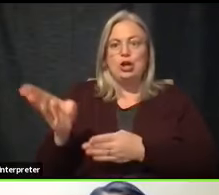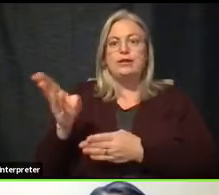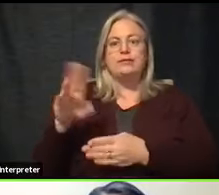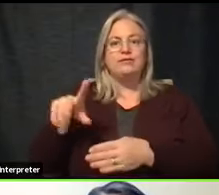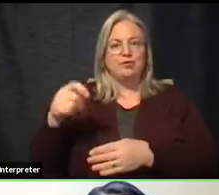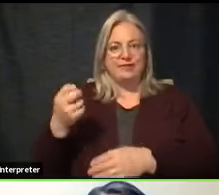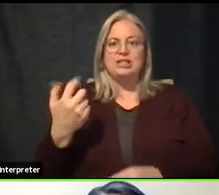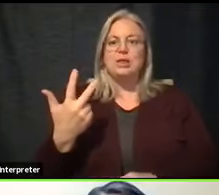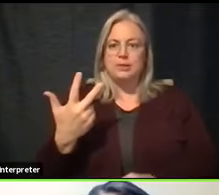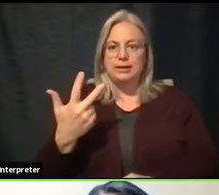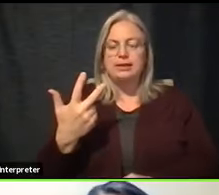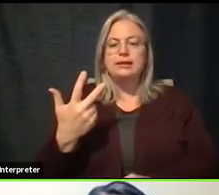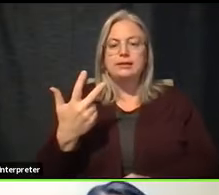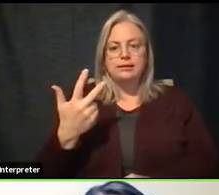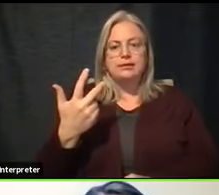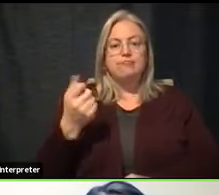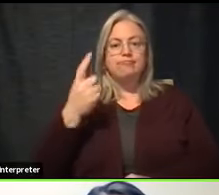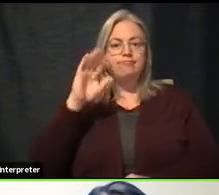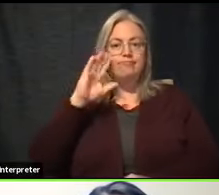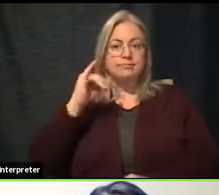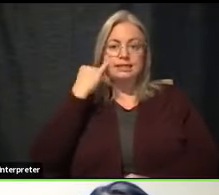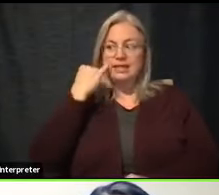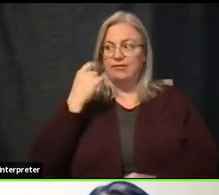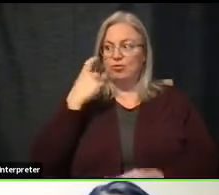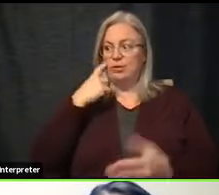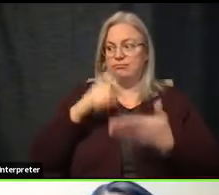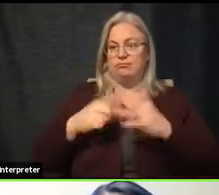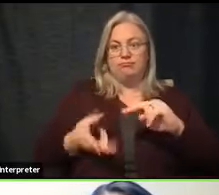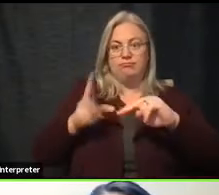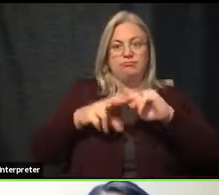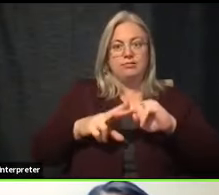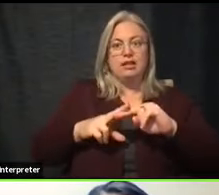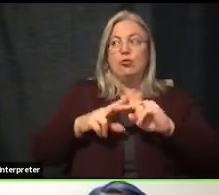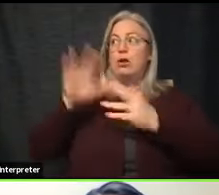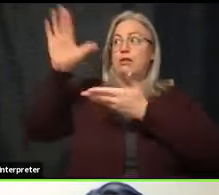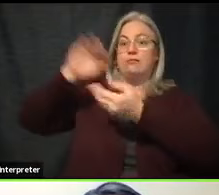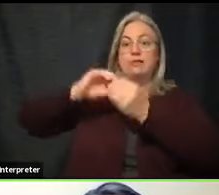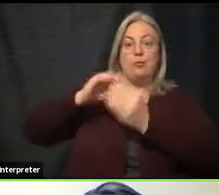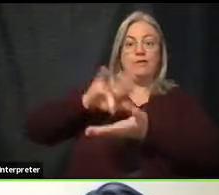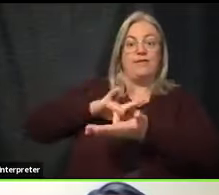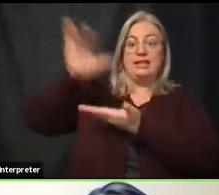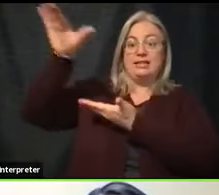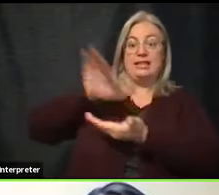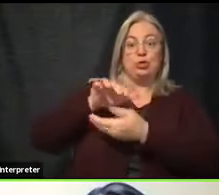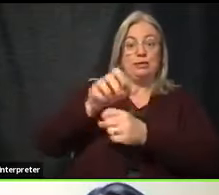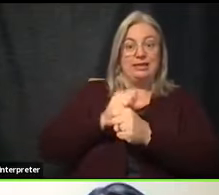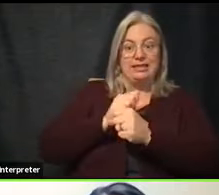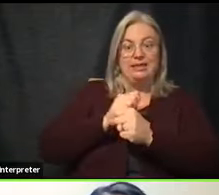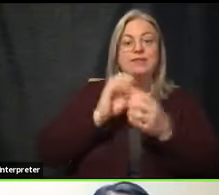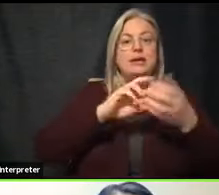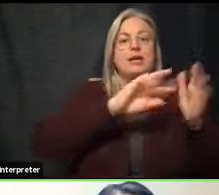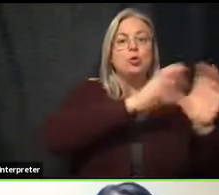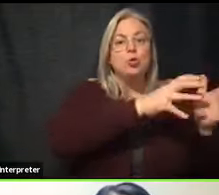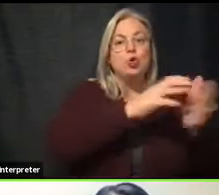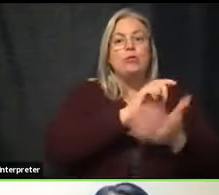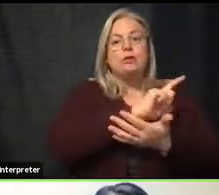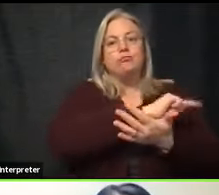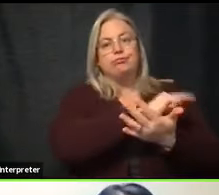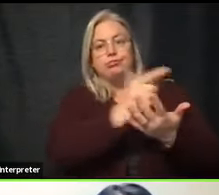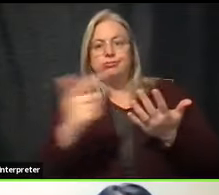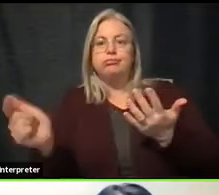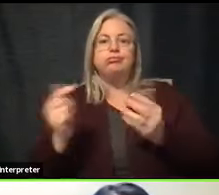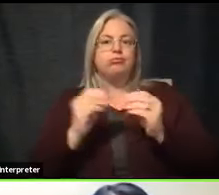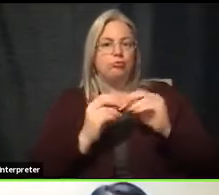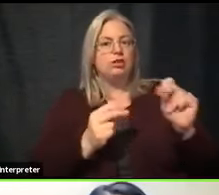We understand that hopefully if we see an increase in our vaccine allocations, we'll be able to move through these groups quicker. And certainly,